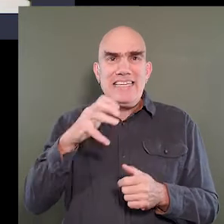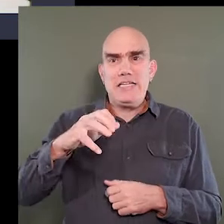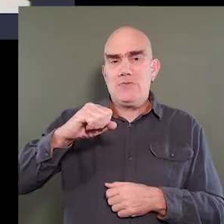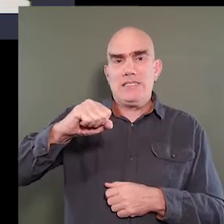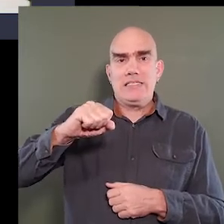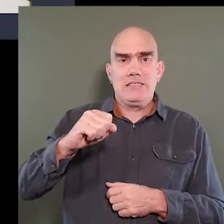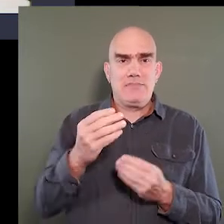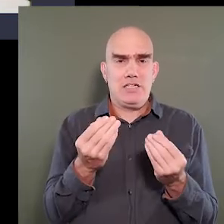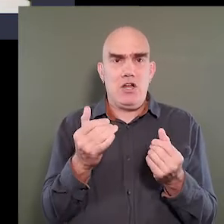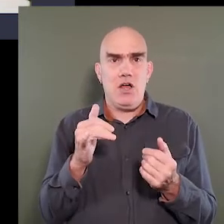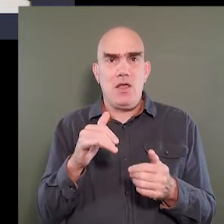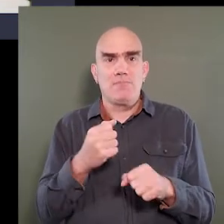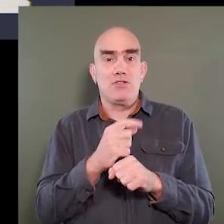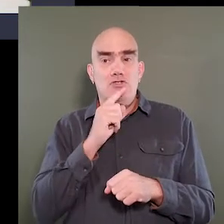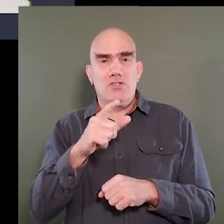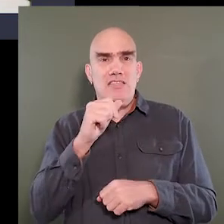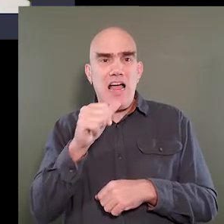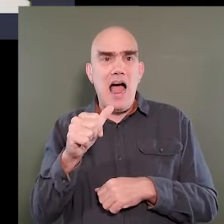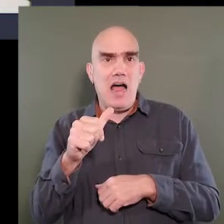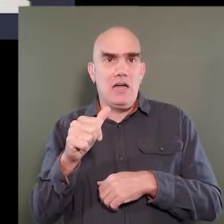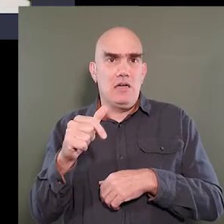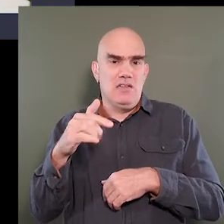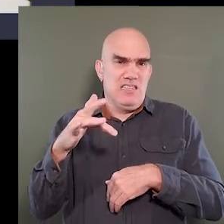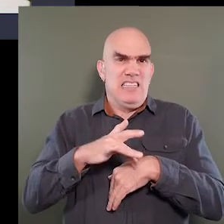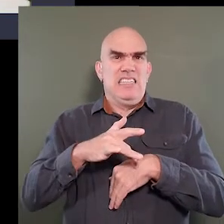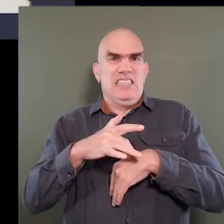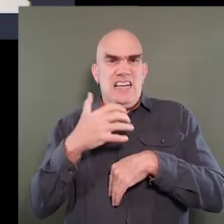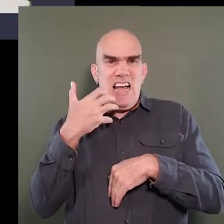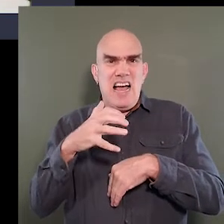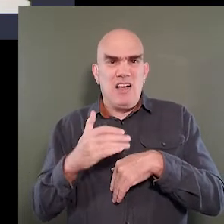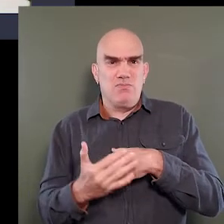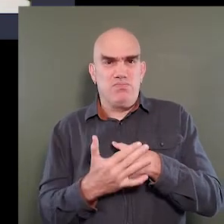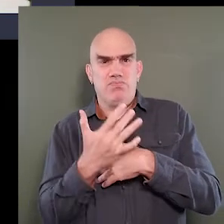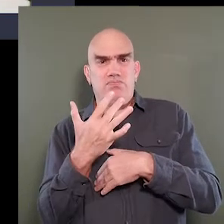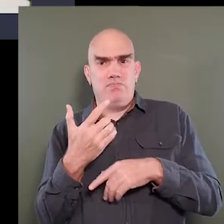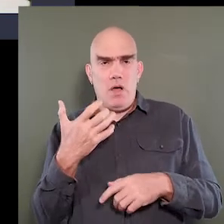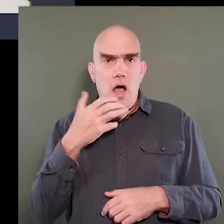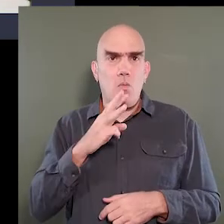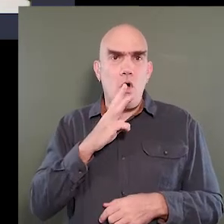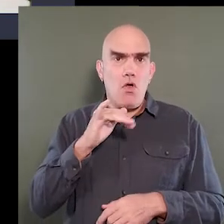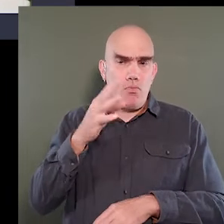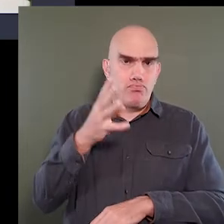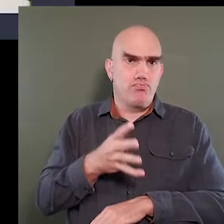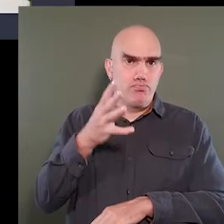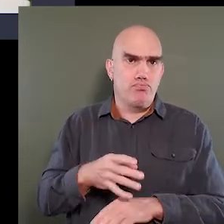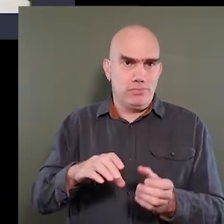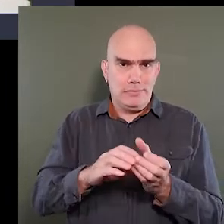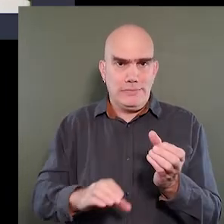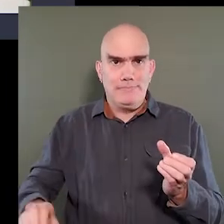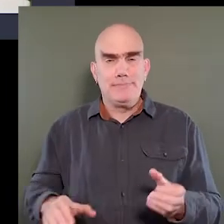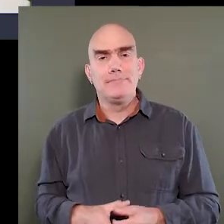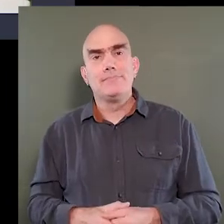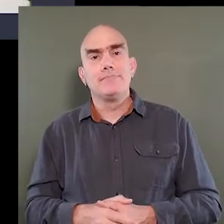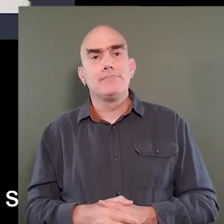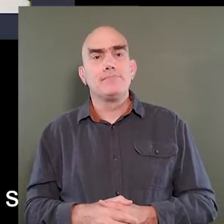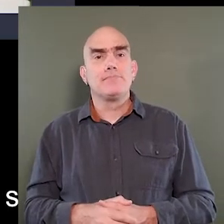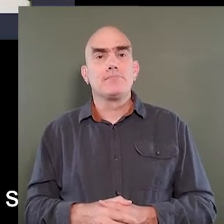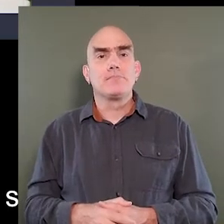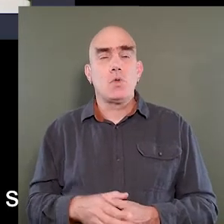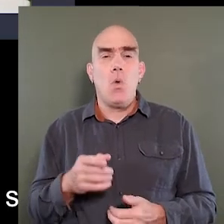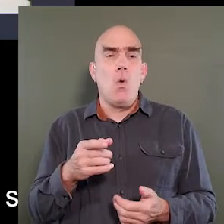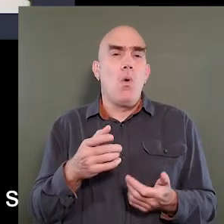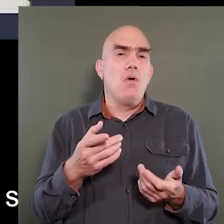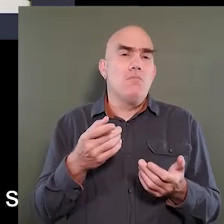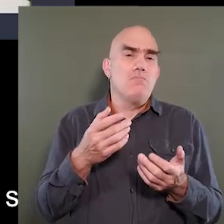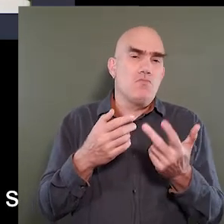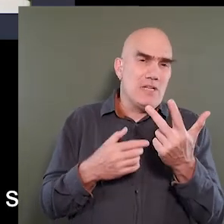-resistant material that stops you from getting scalded from the hot water that drains down the sink itself. So those are